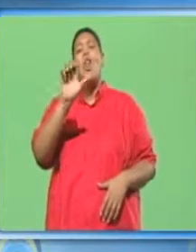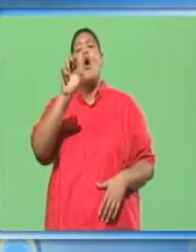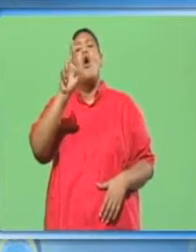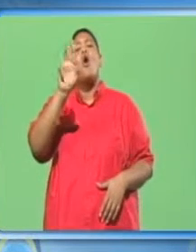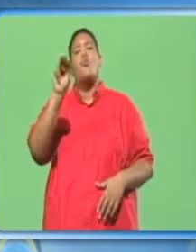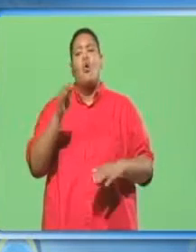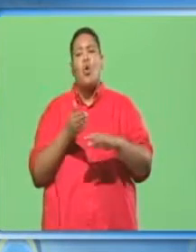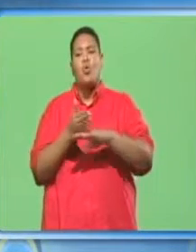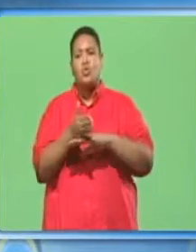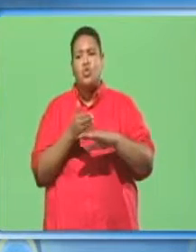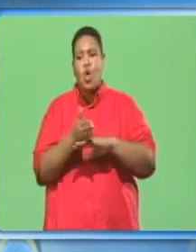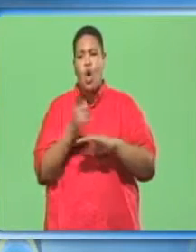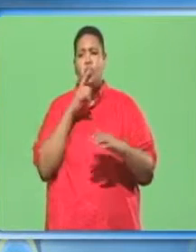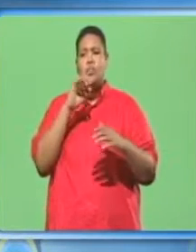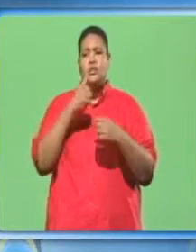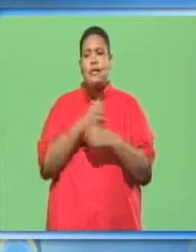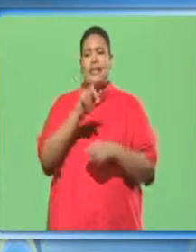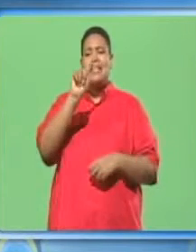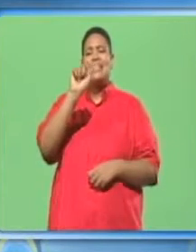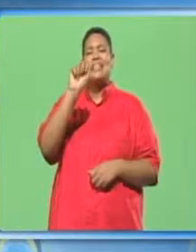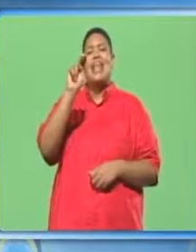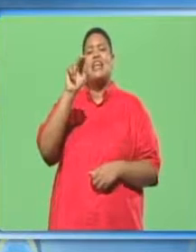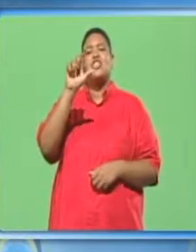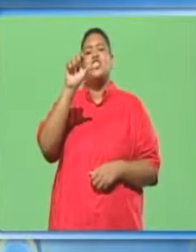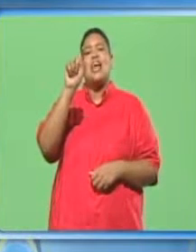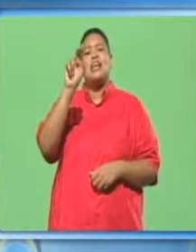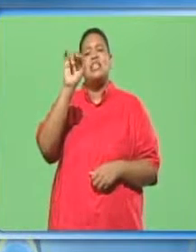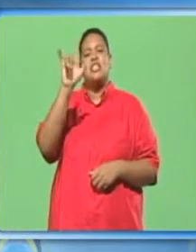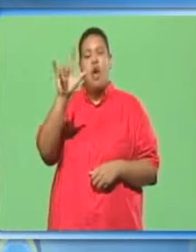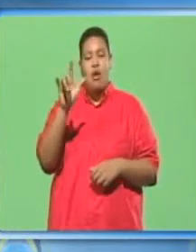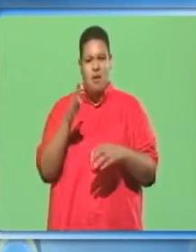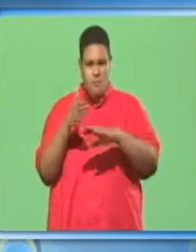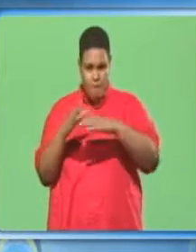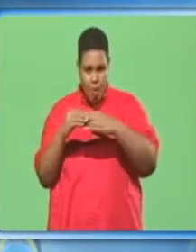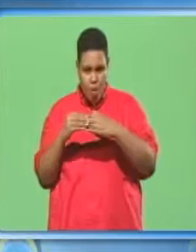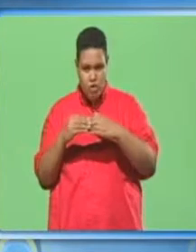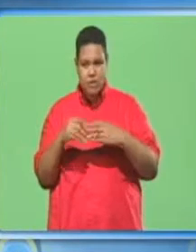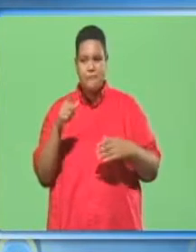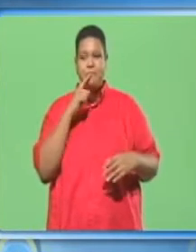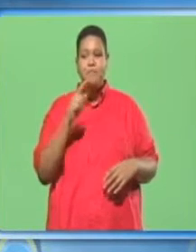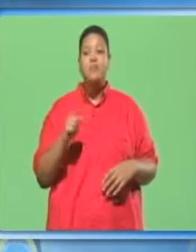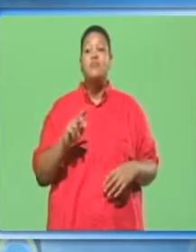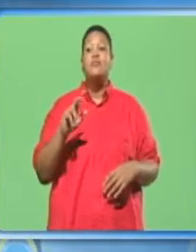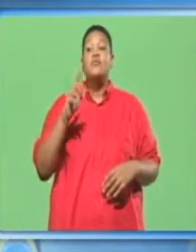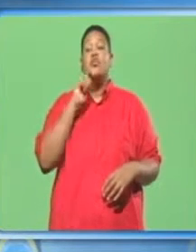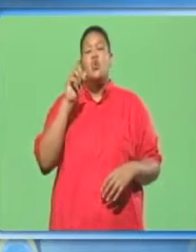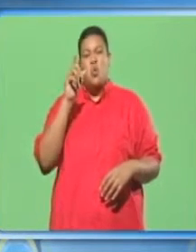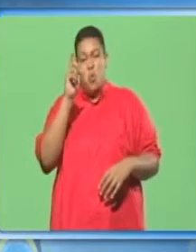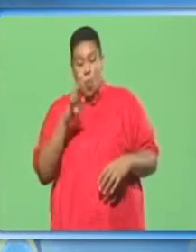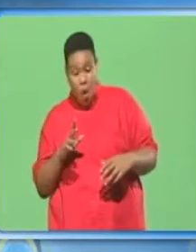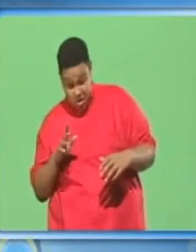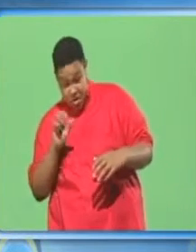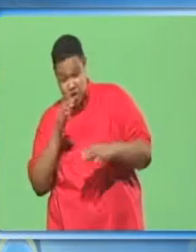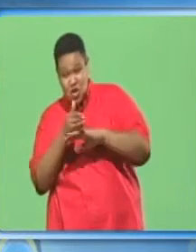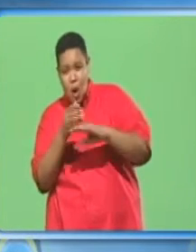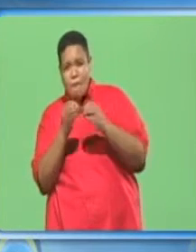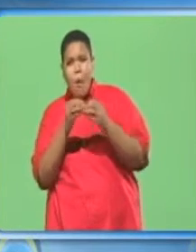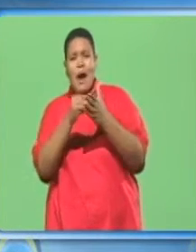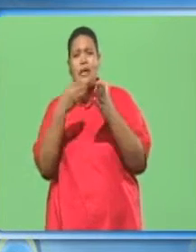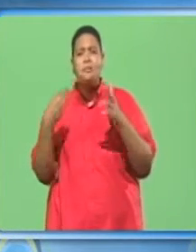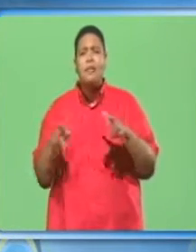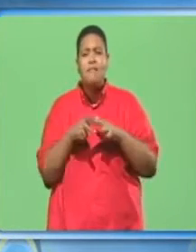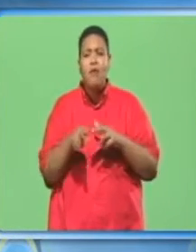tangential boards 2. The quarter saw is a far more expensive cut because of the more